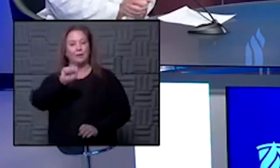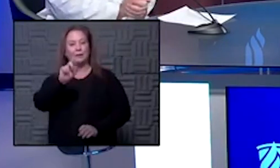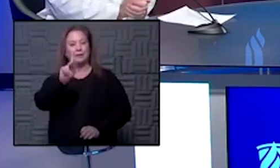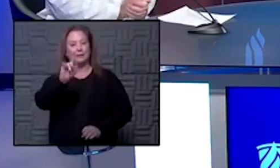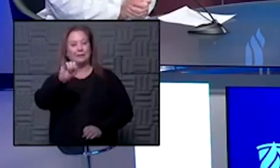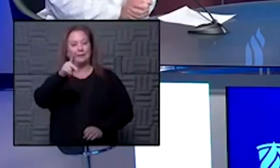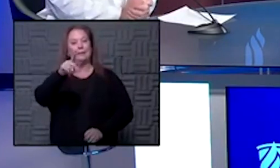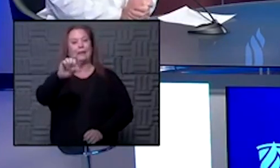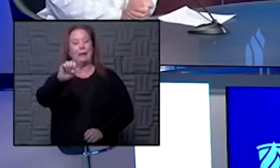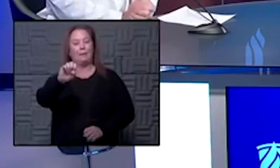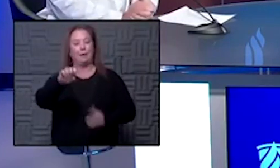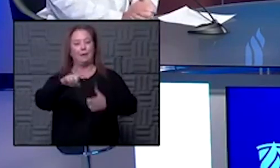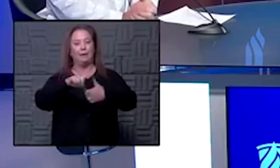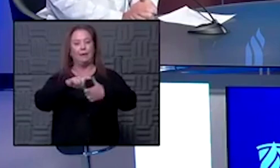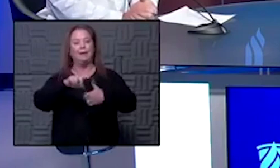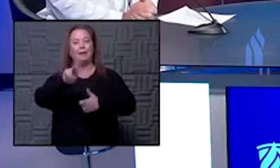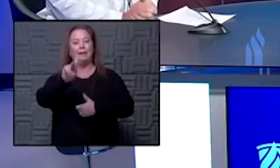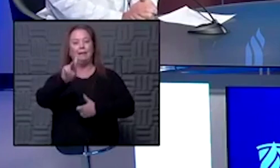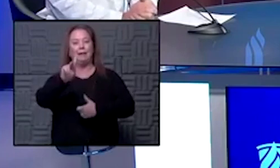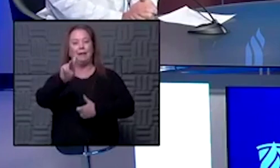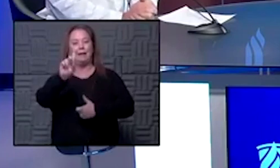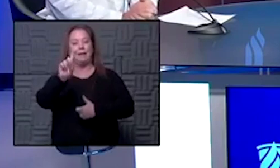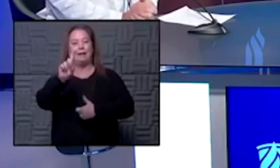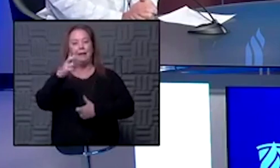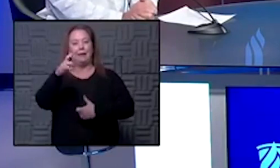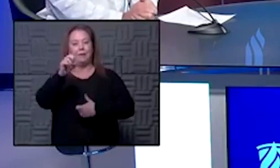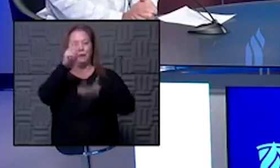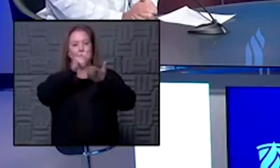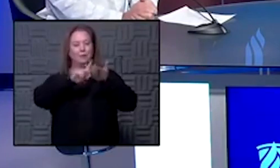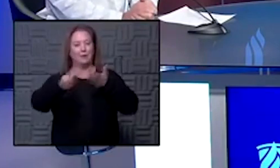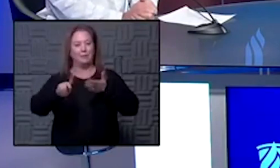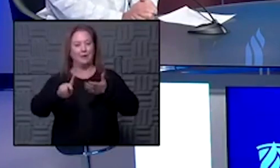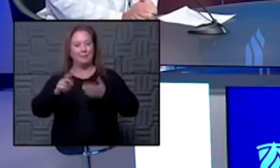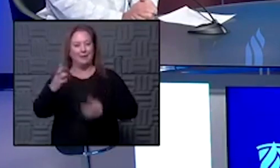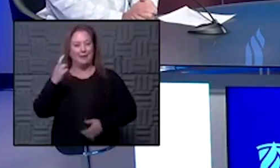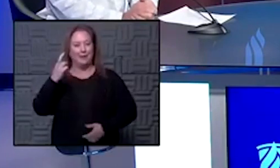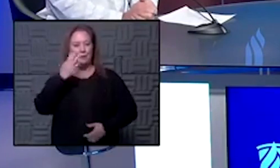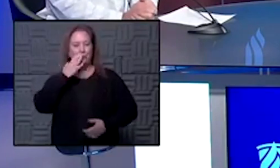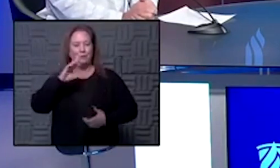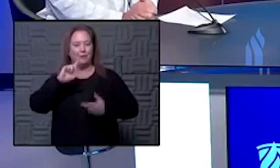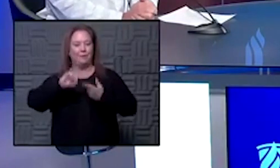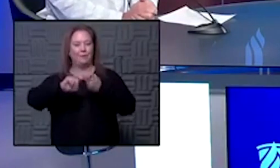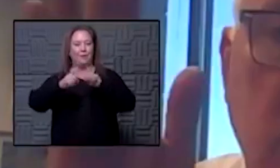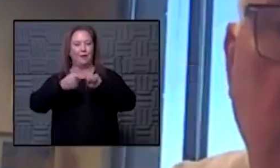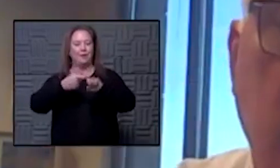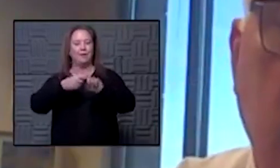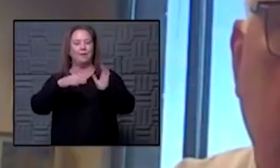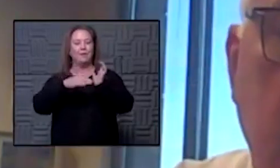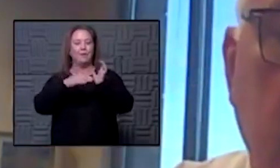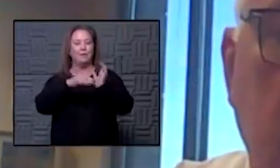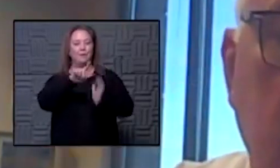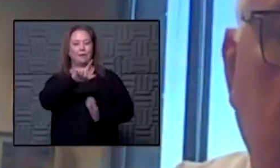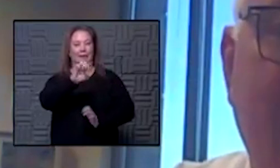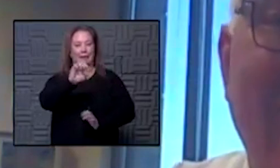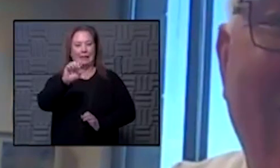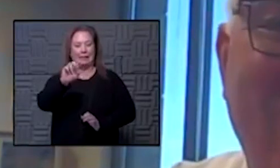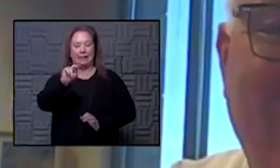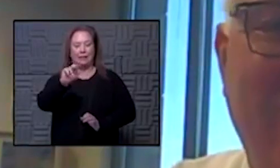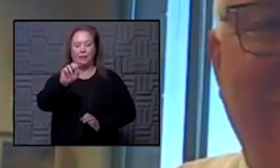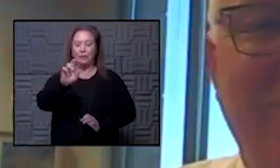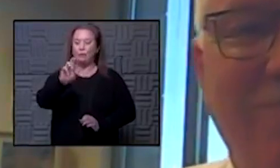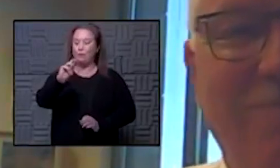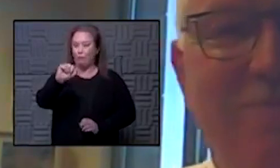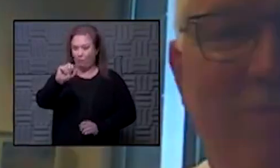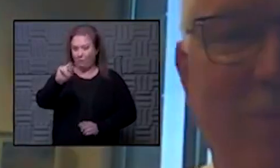today are KDHE Secretary and my longtime friend and colleague Dr. Lee Norman, as well